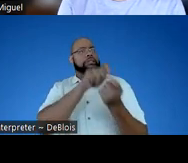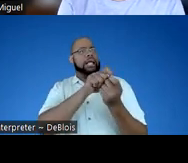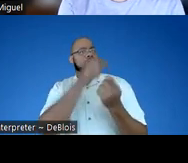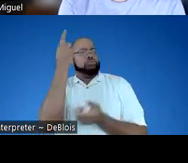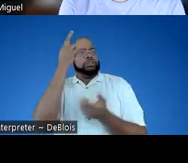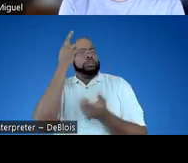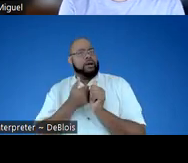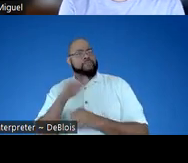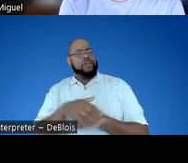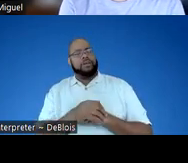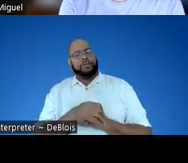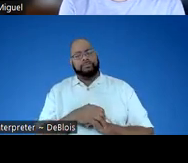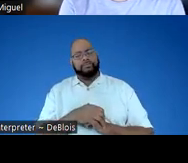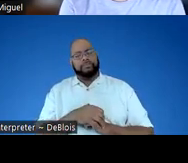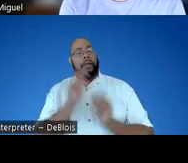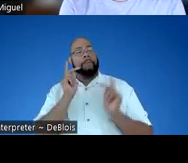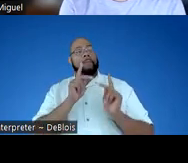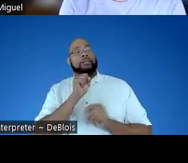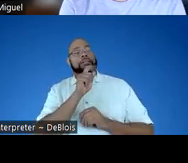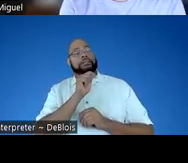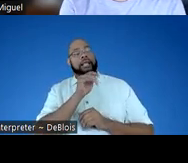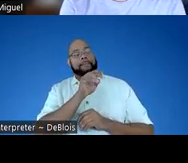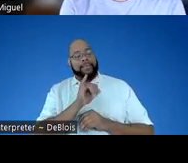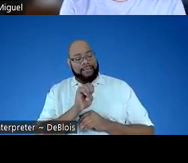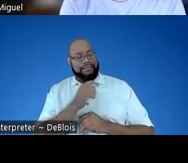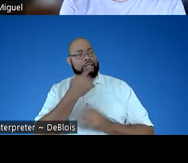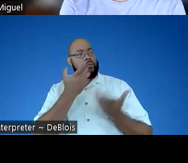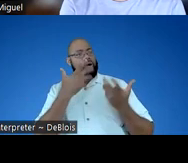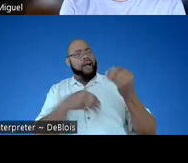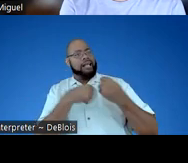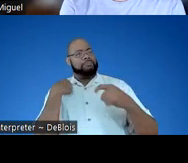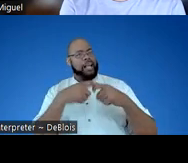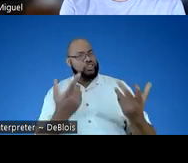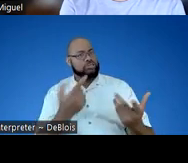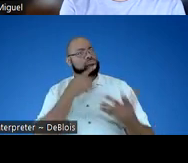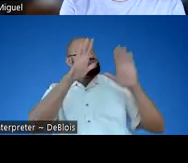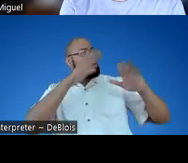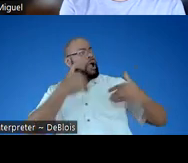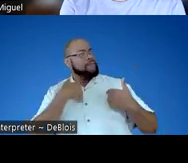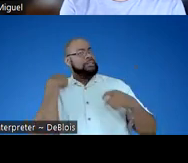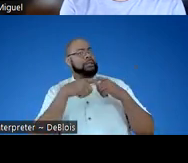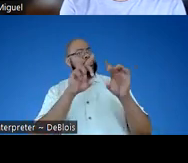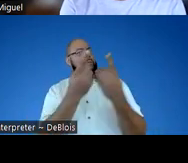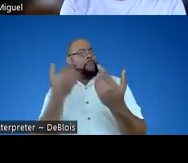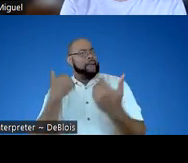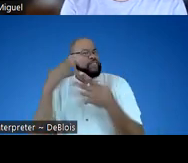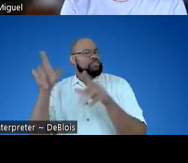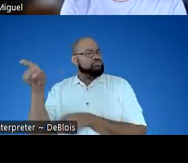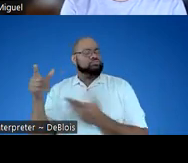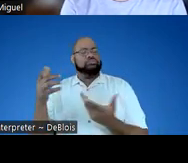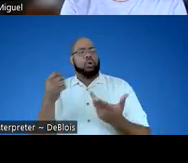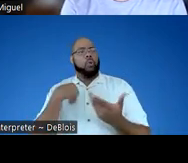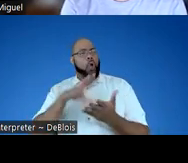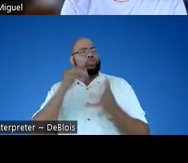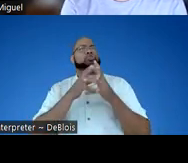reason behind it. The folks at STEMI said, we want to add Spanish. And we said, great, we have a Spanish department. And so we